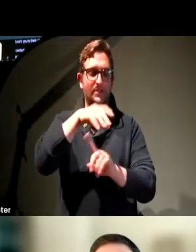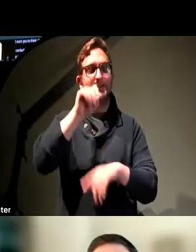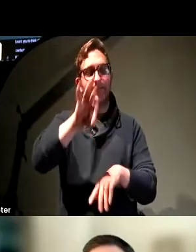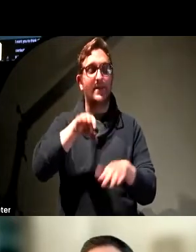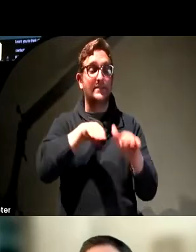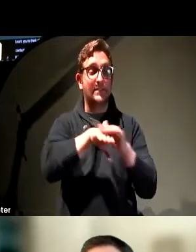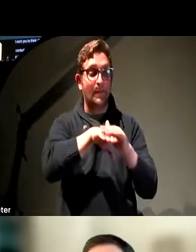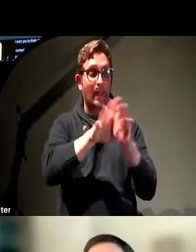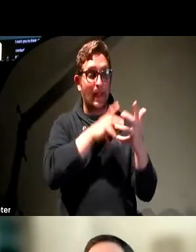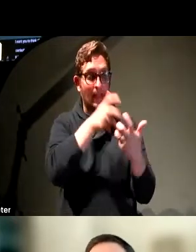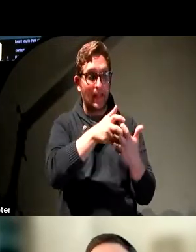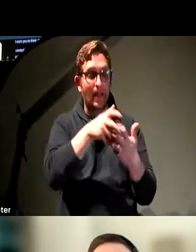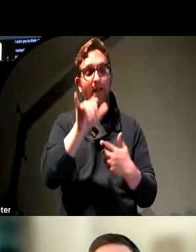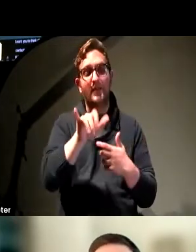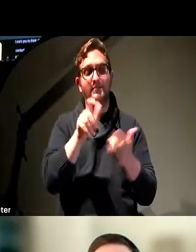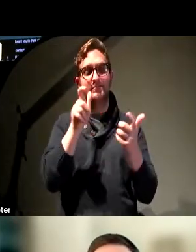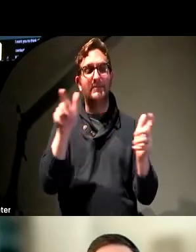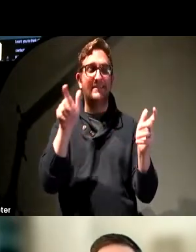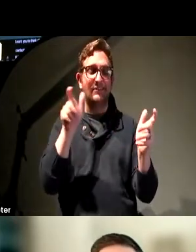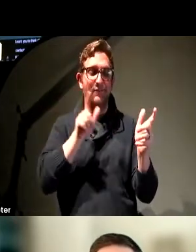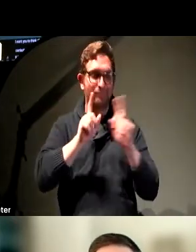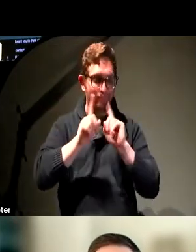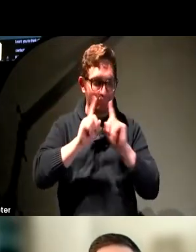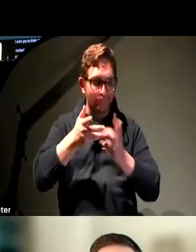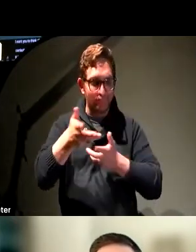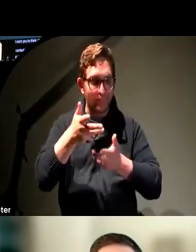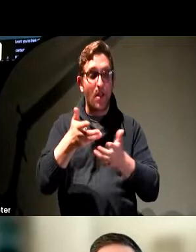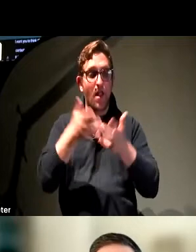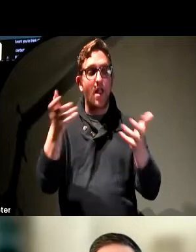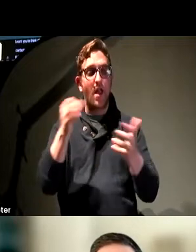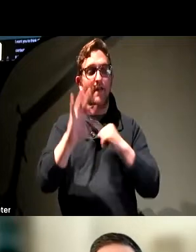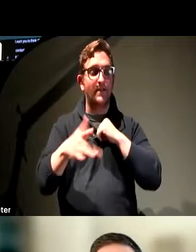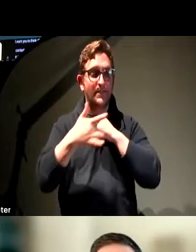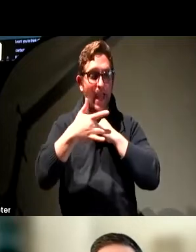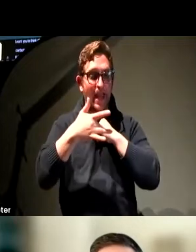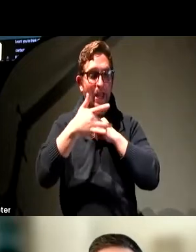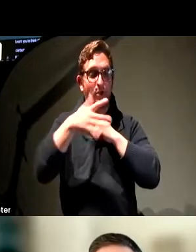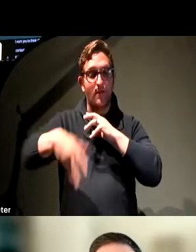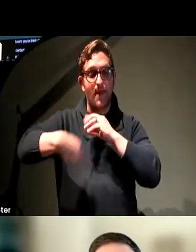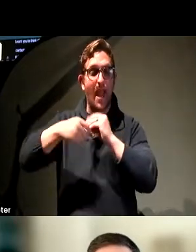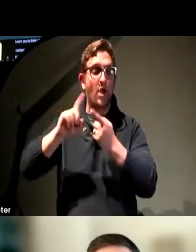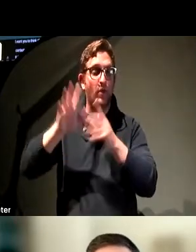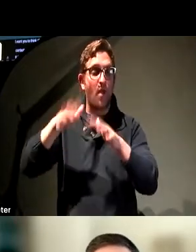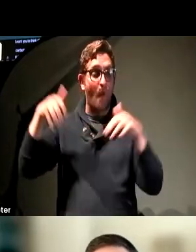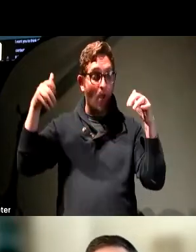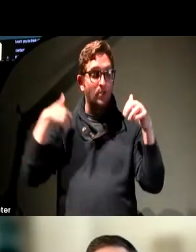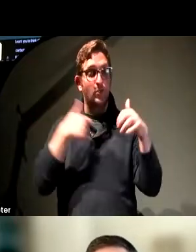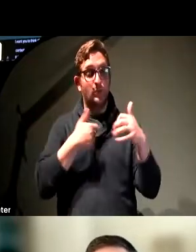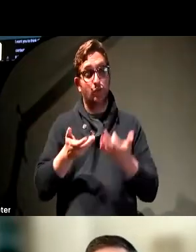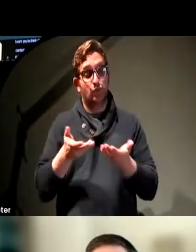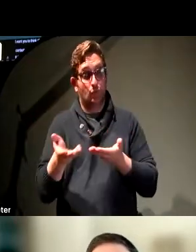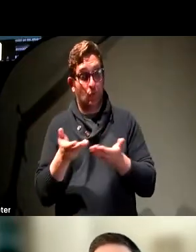broad, big conversation. Ultimately, all of the technology we put in front of the audiences that we serve and engage with,